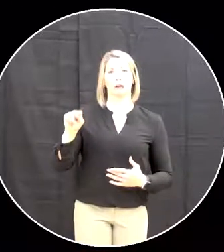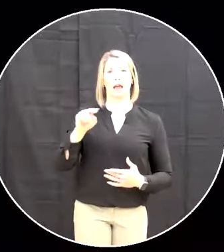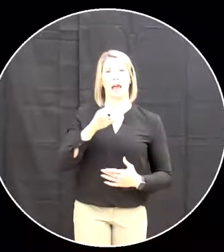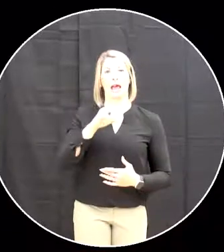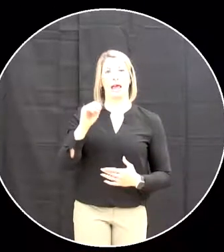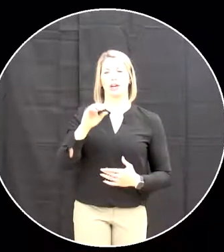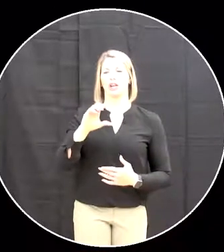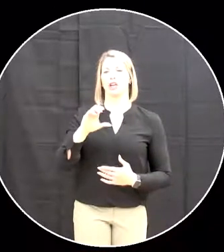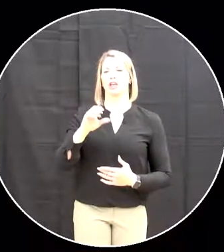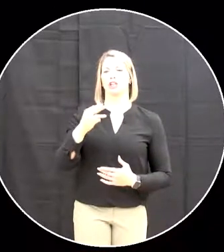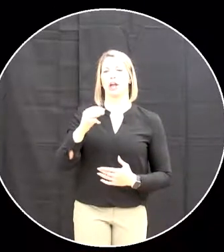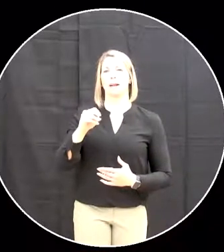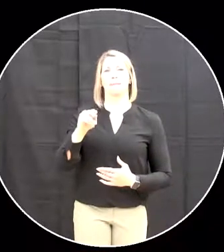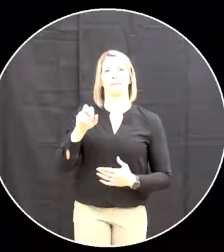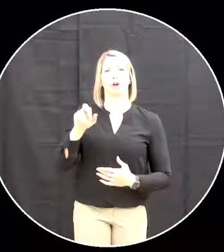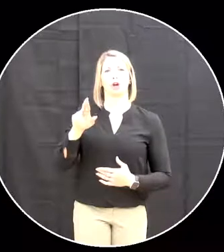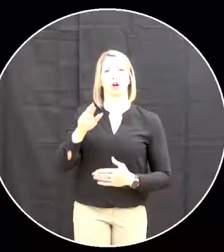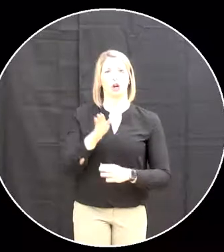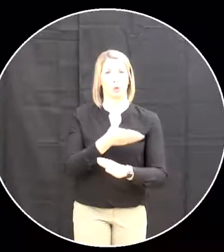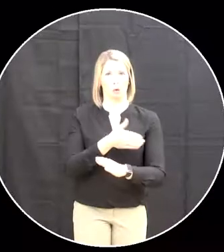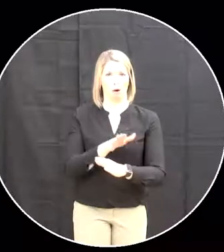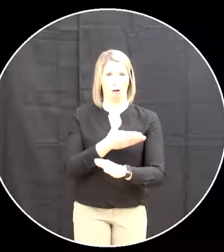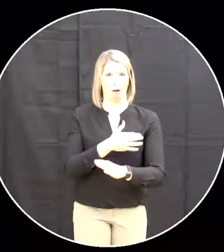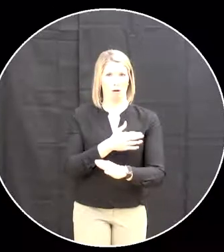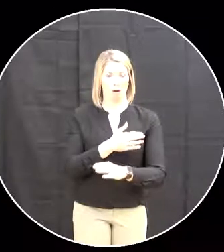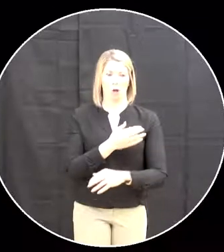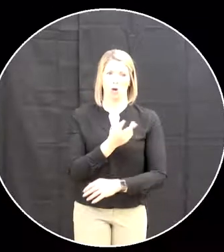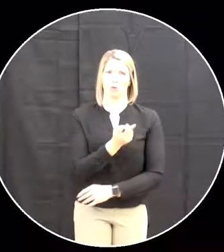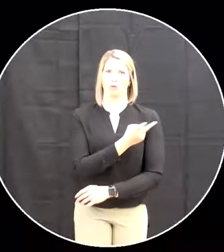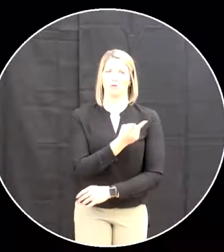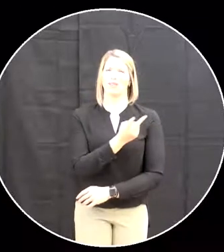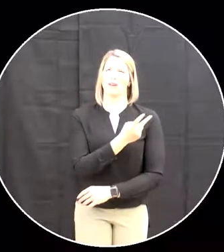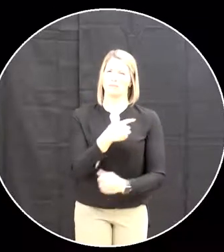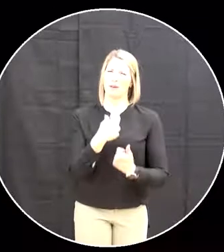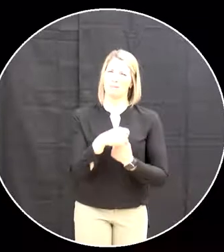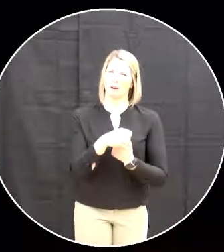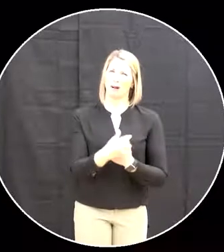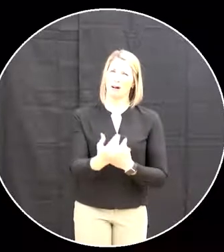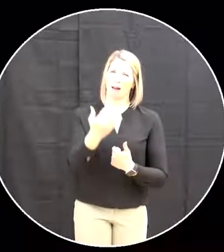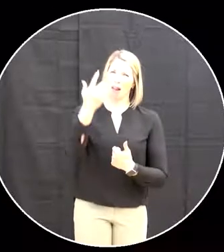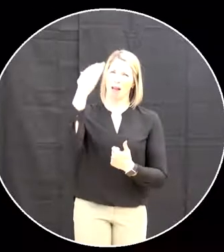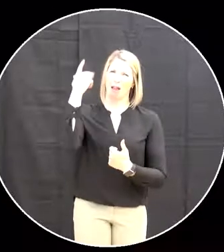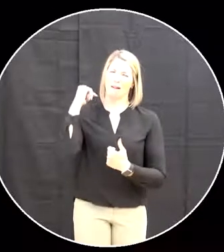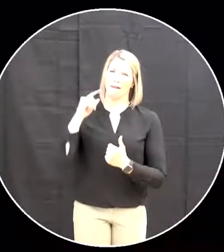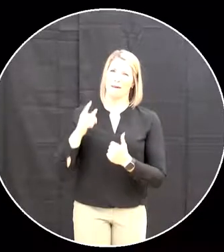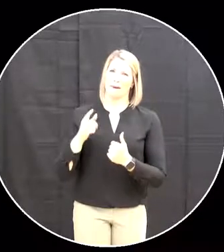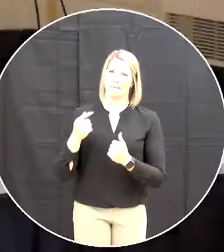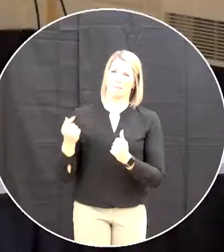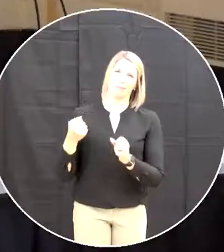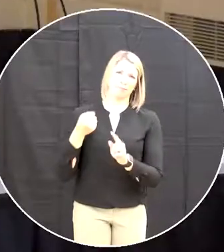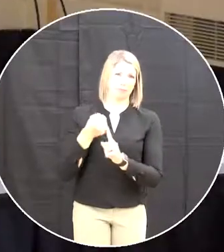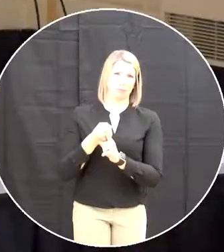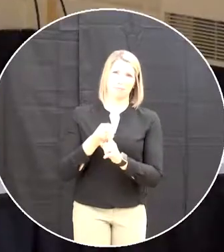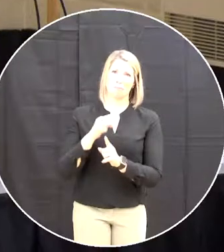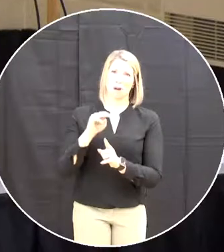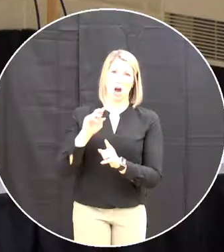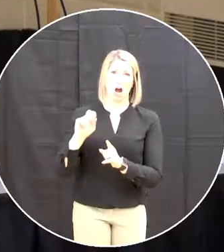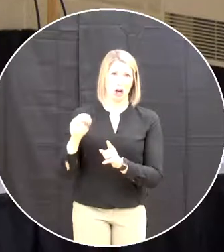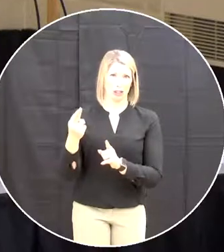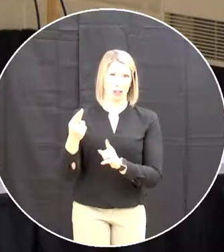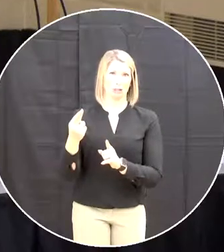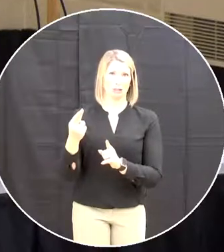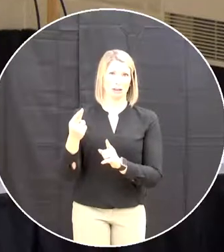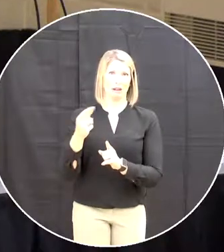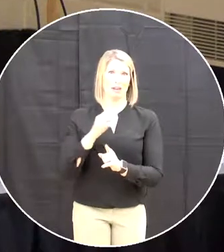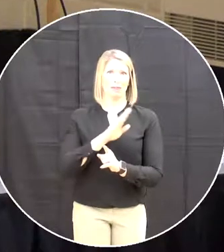gave us great relief at the beginning of the pandemic With their O Canada rendition And now they're leading us out of the pandemic So, great